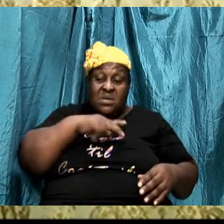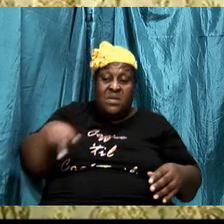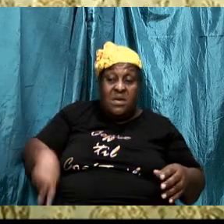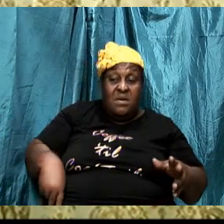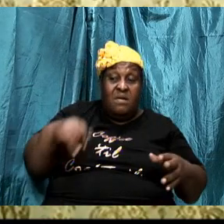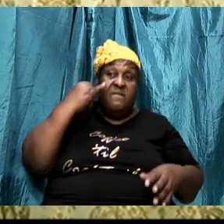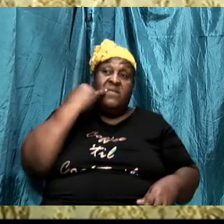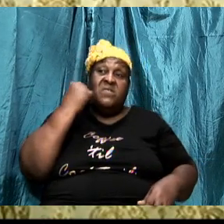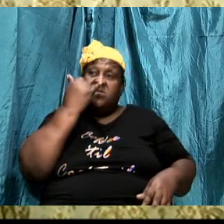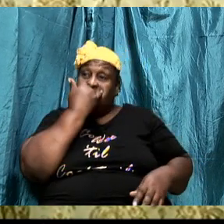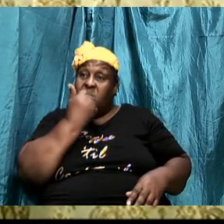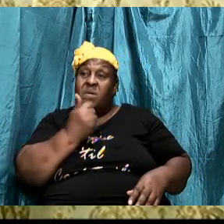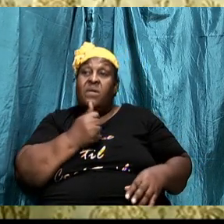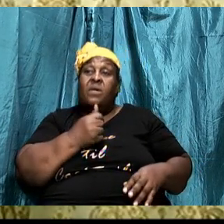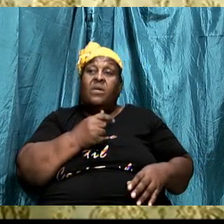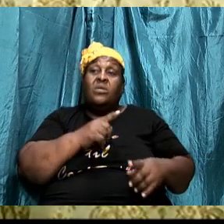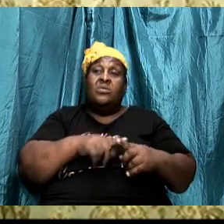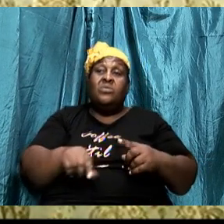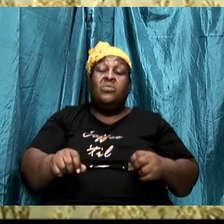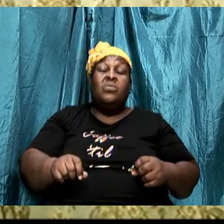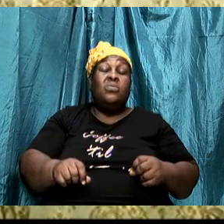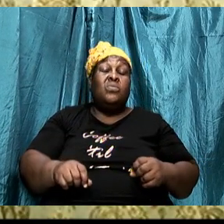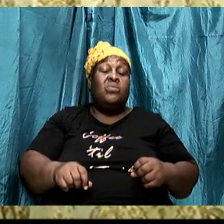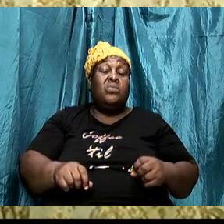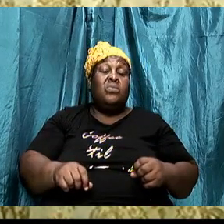to put doubt,